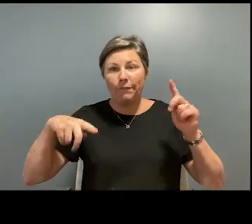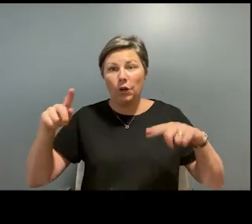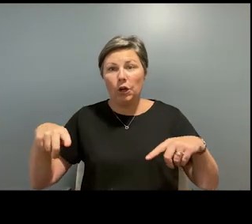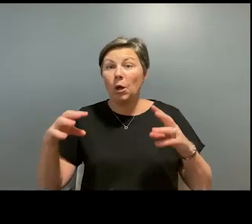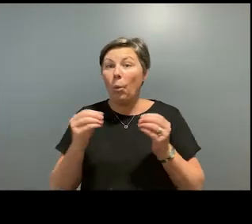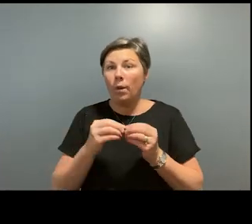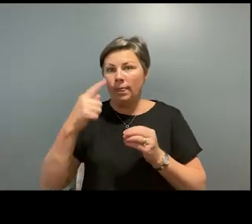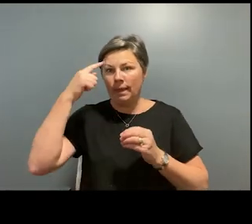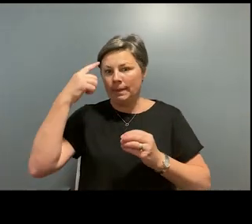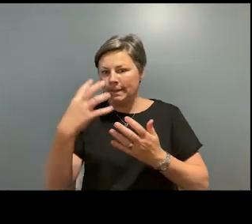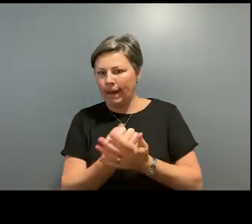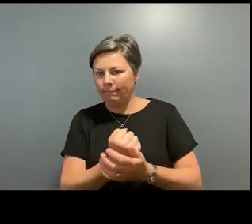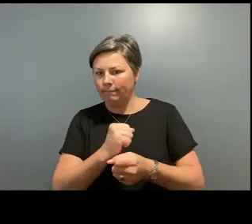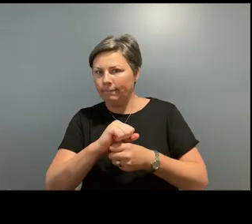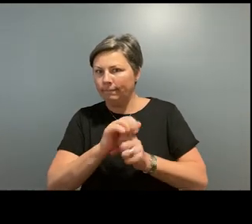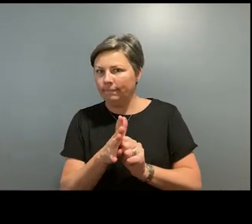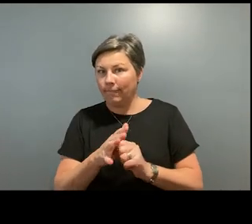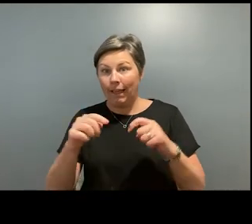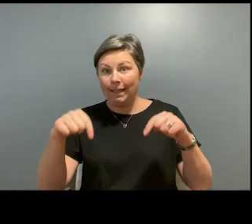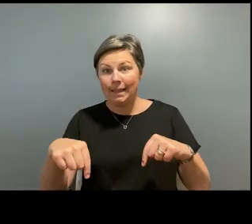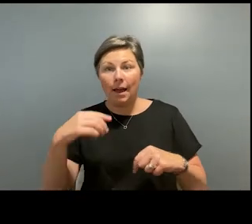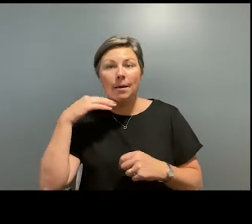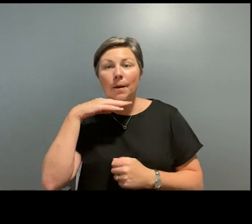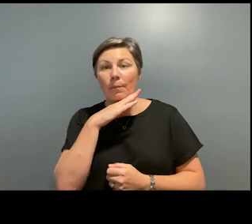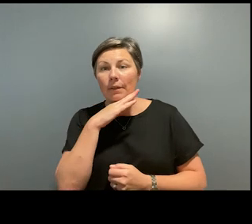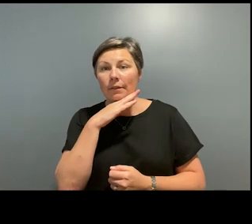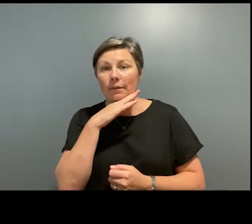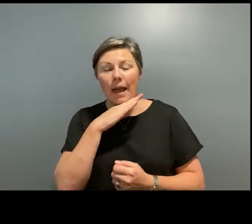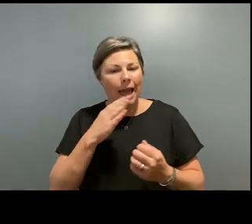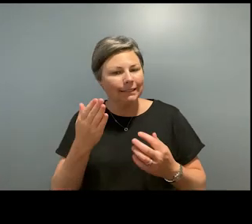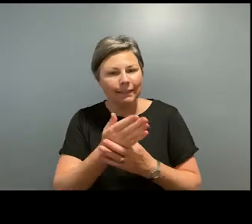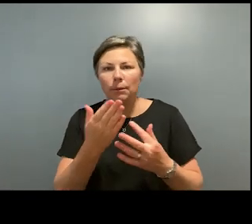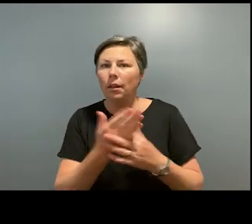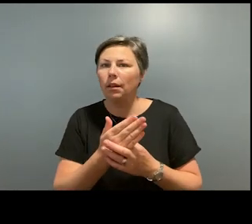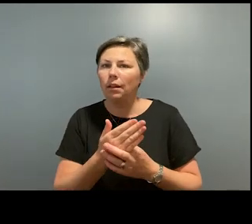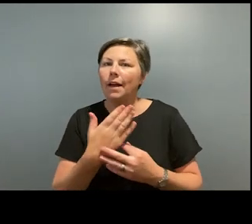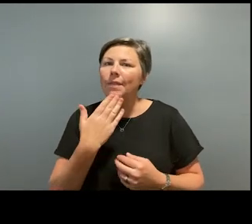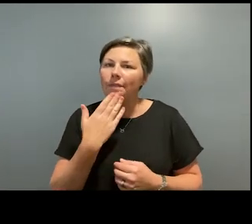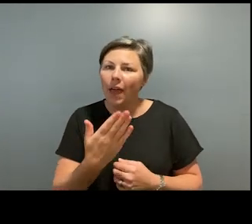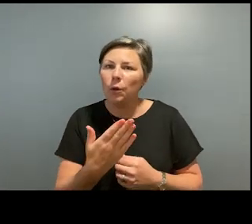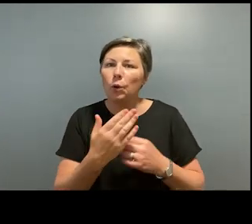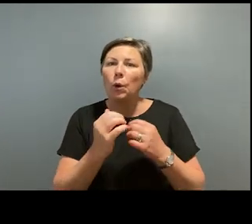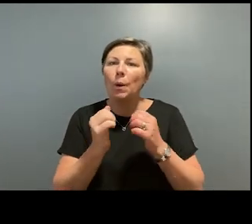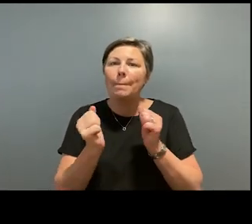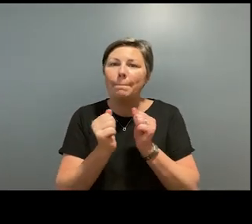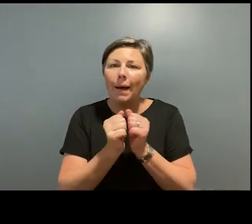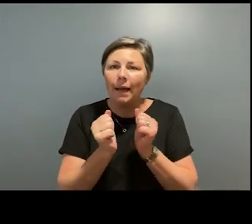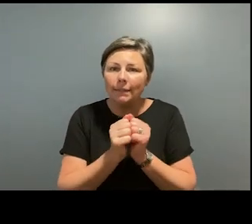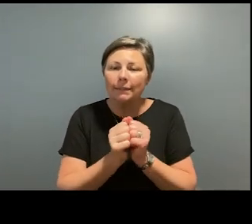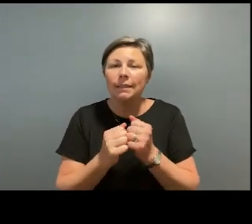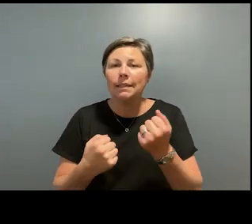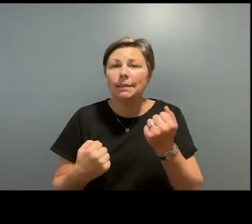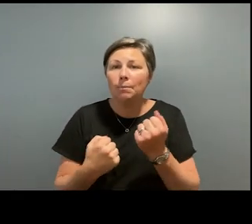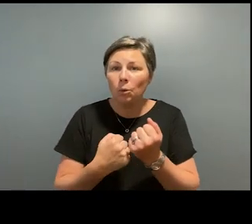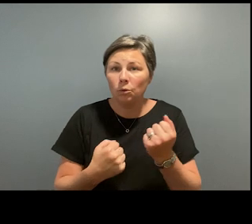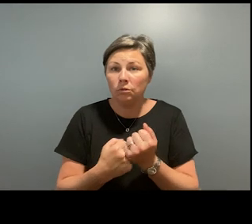safe arts festival right here in Melbourne accessible to everyone. Thank you to all the partners and supporters because it